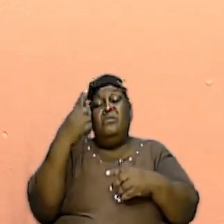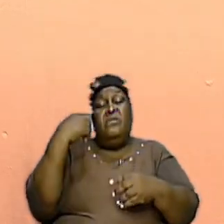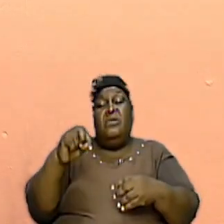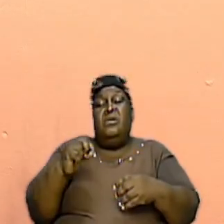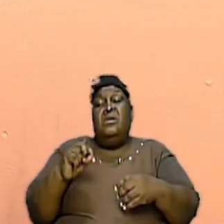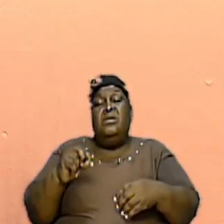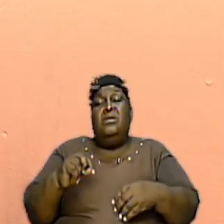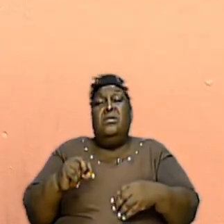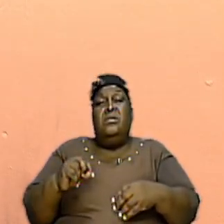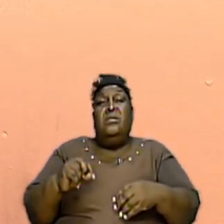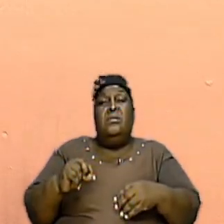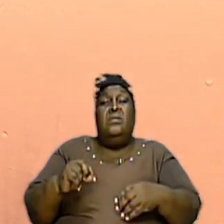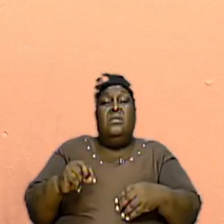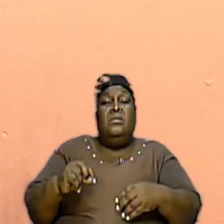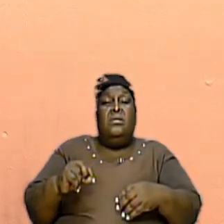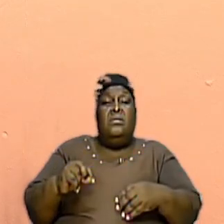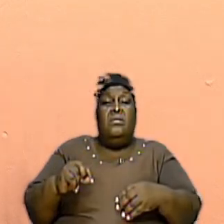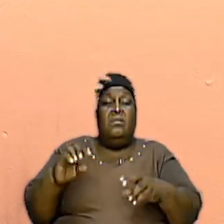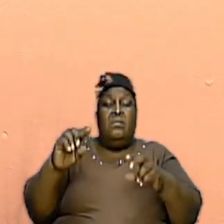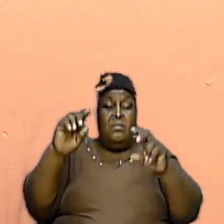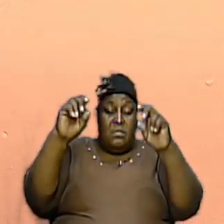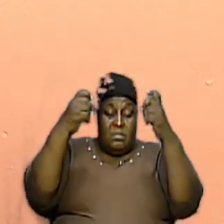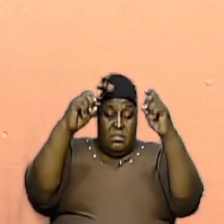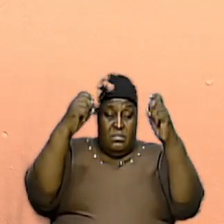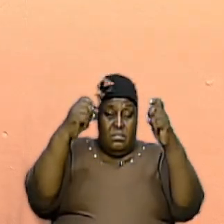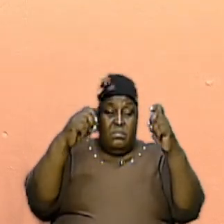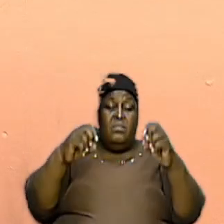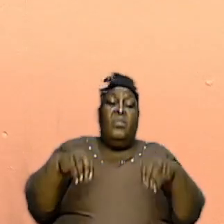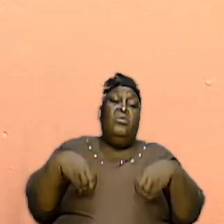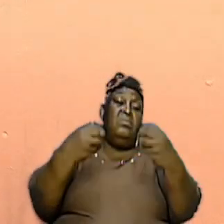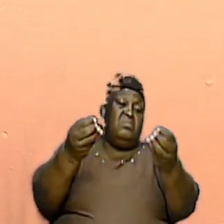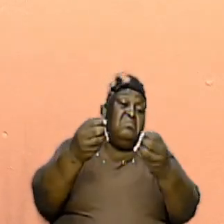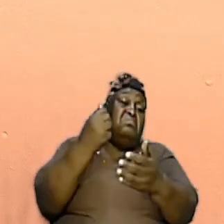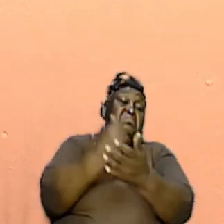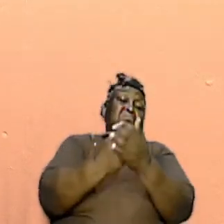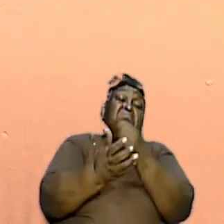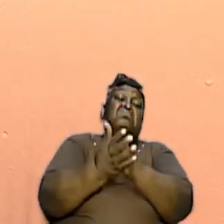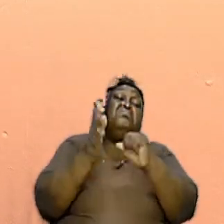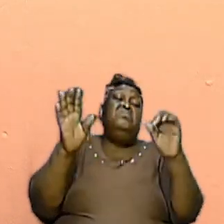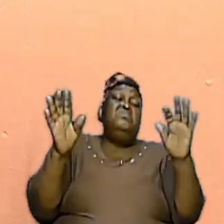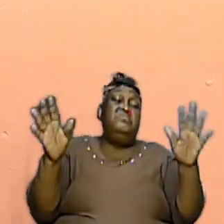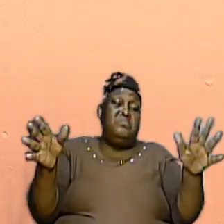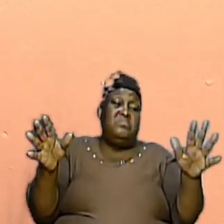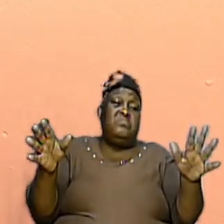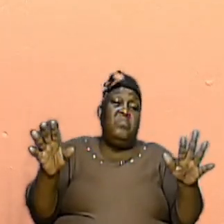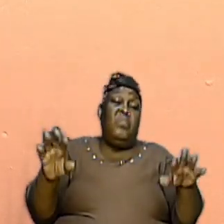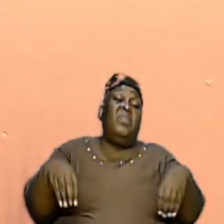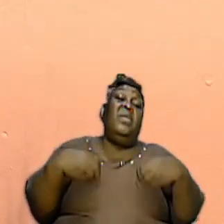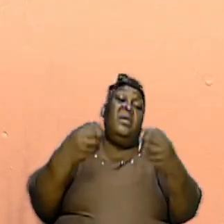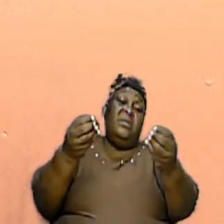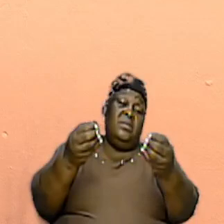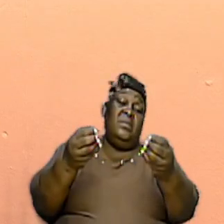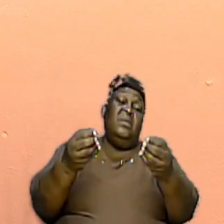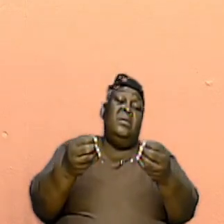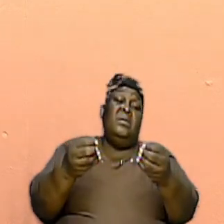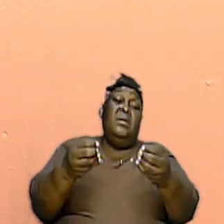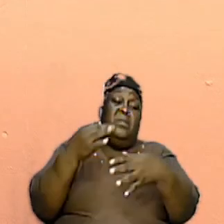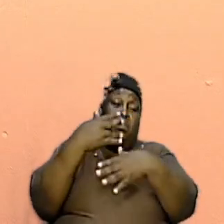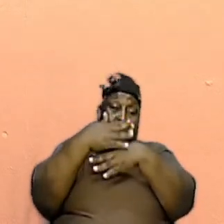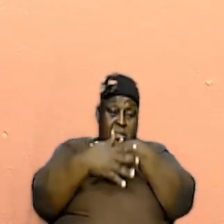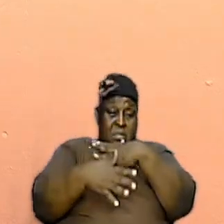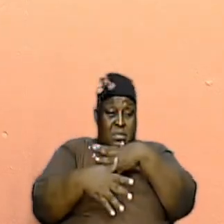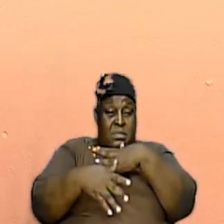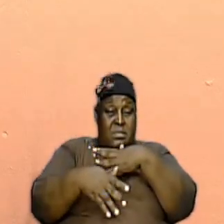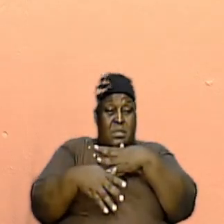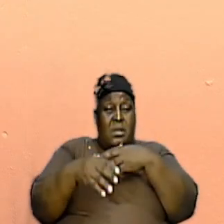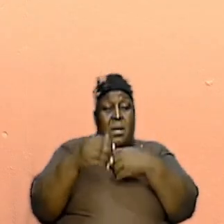feat of offering the sacrifice and offering the blood and allowing God